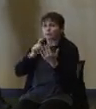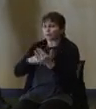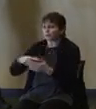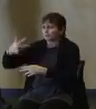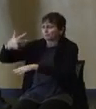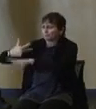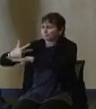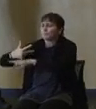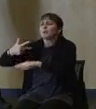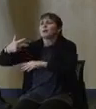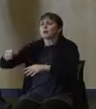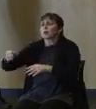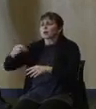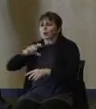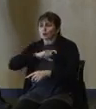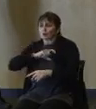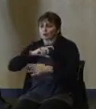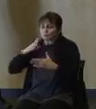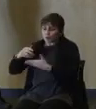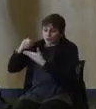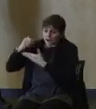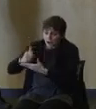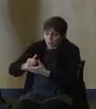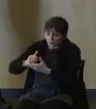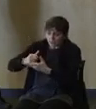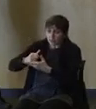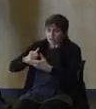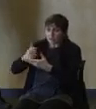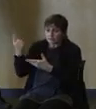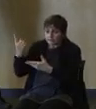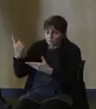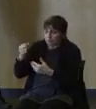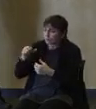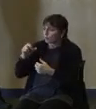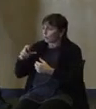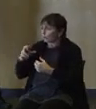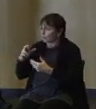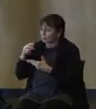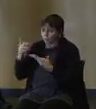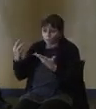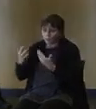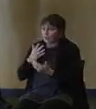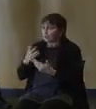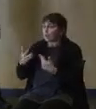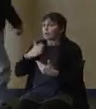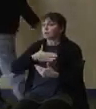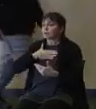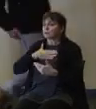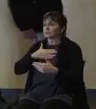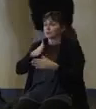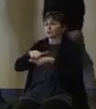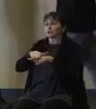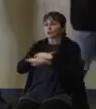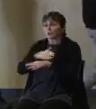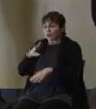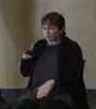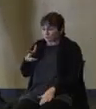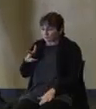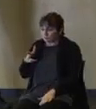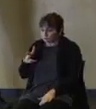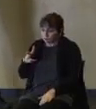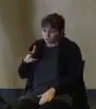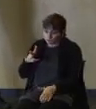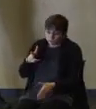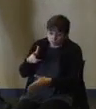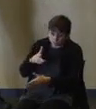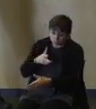servicing a vehicle, helping a disabled, please slow down. And if it's safe, please move over. You know, we